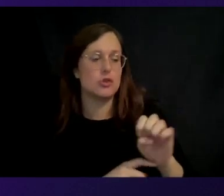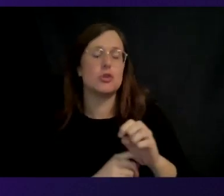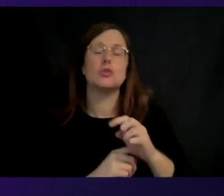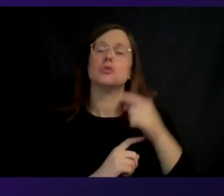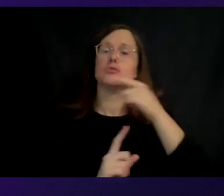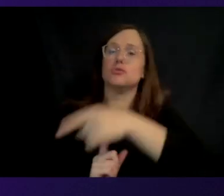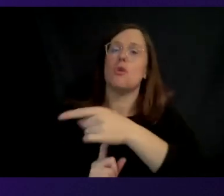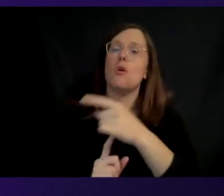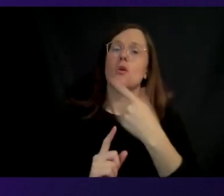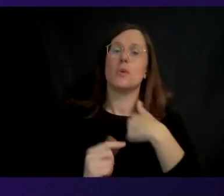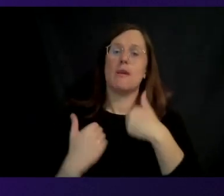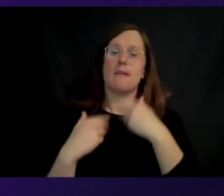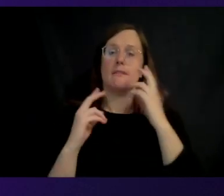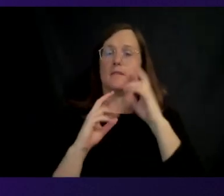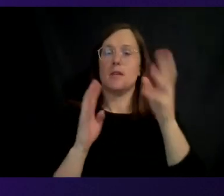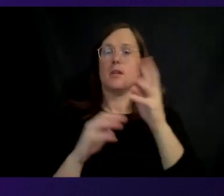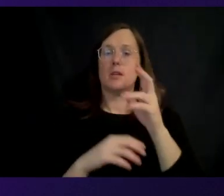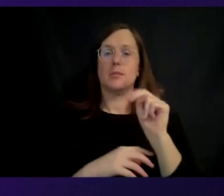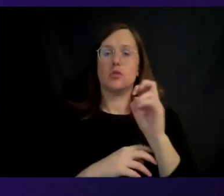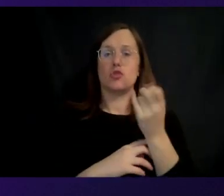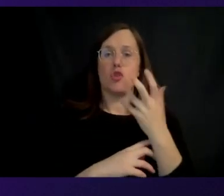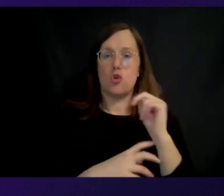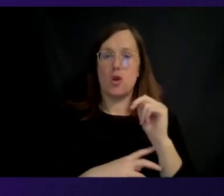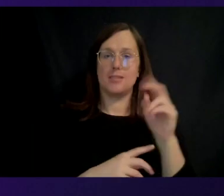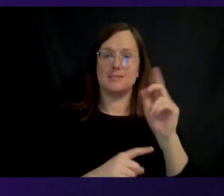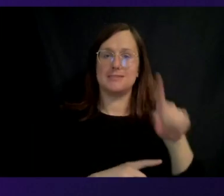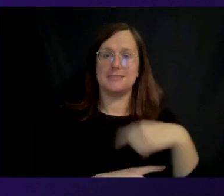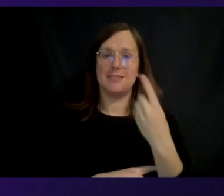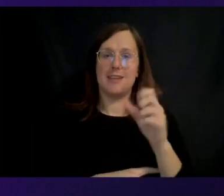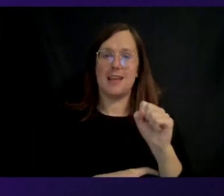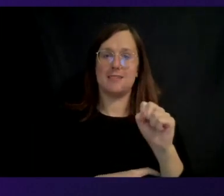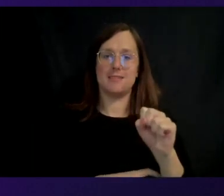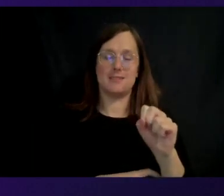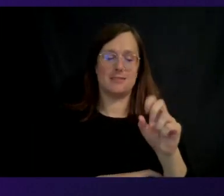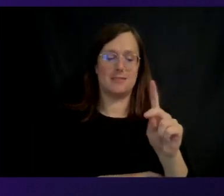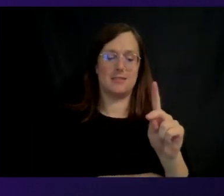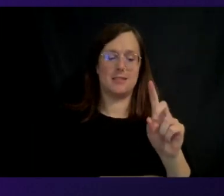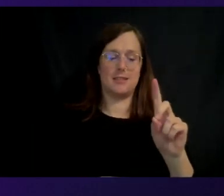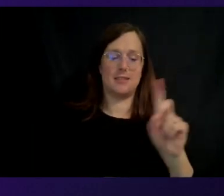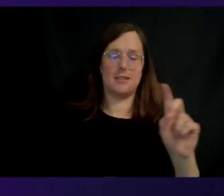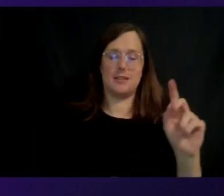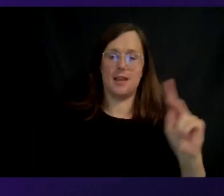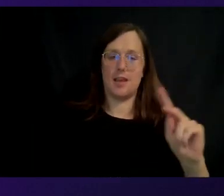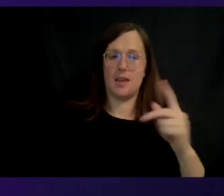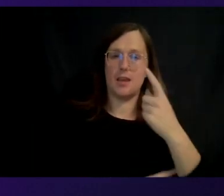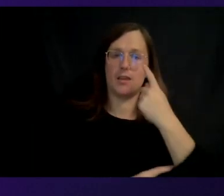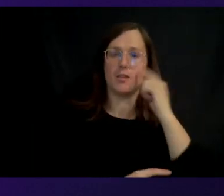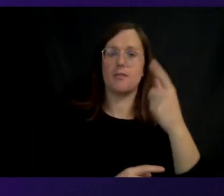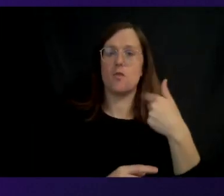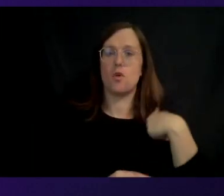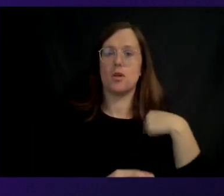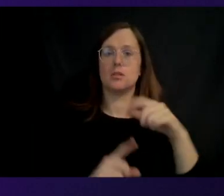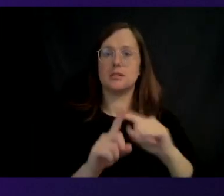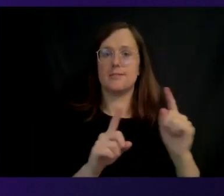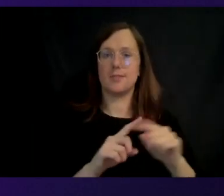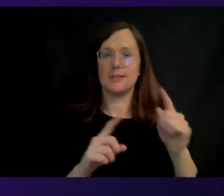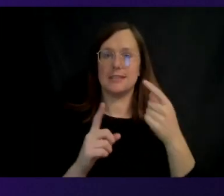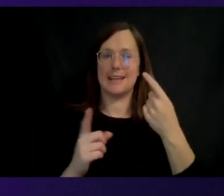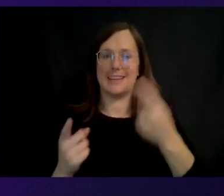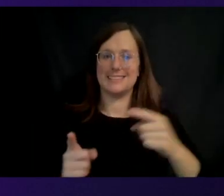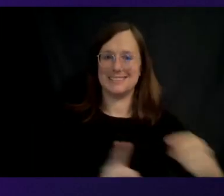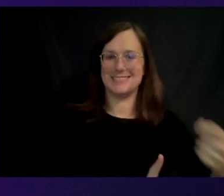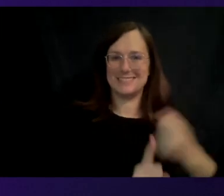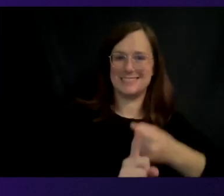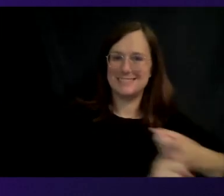It's a single SDK to support all generations of both training and inference chipsets and instances. It consists of a